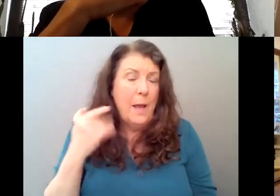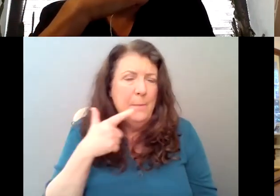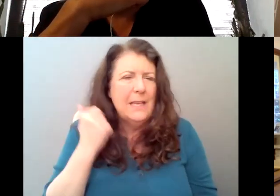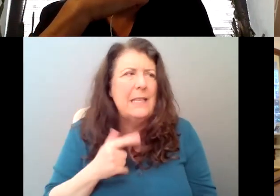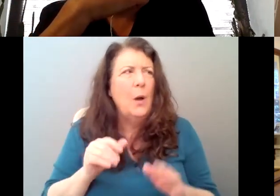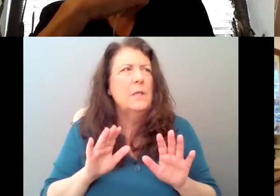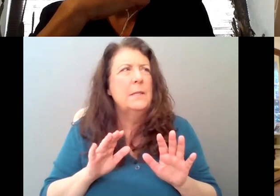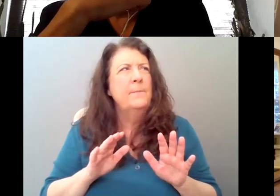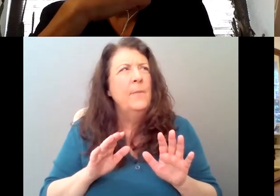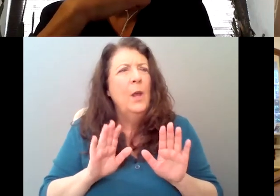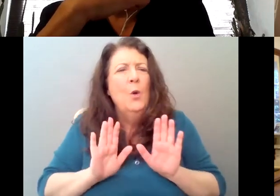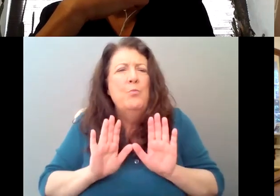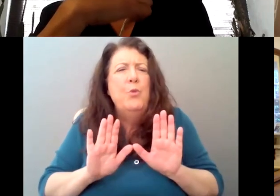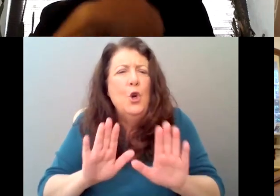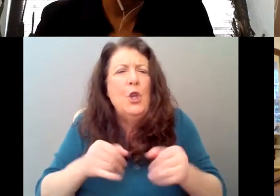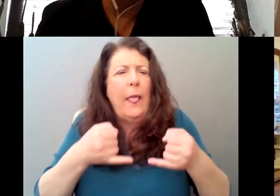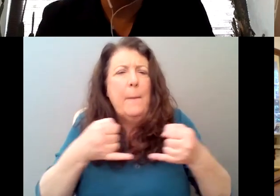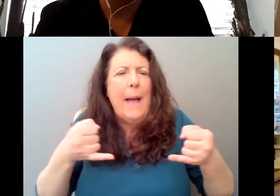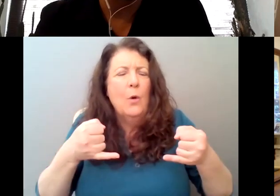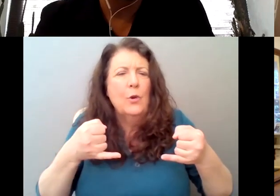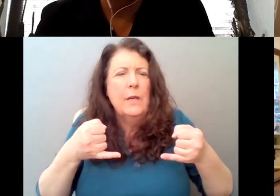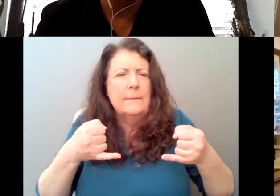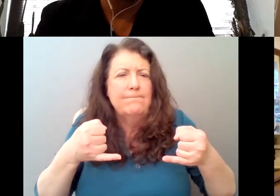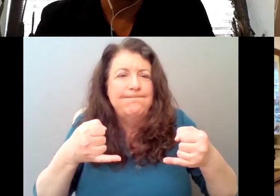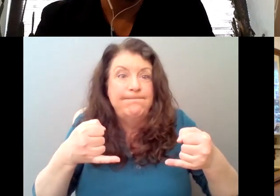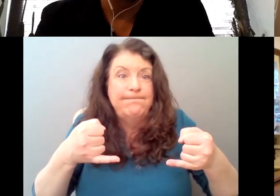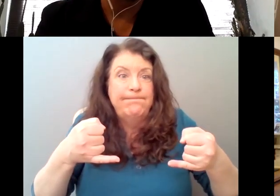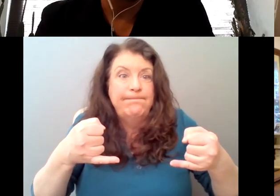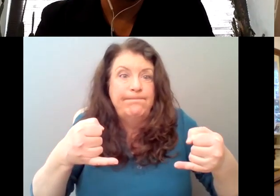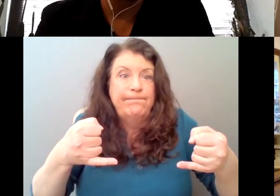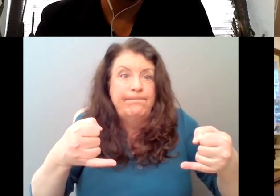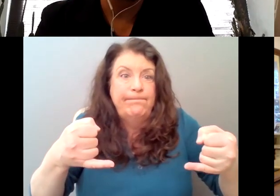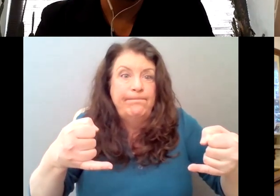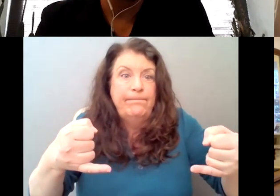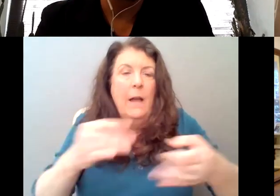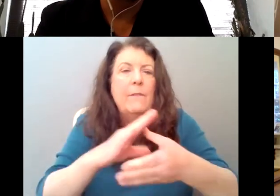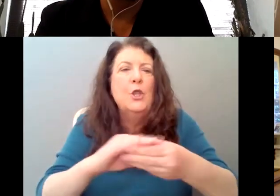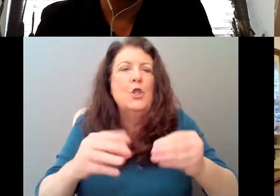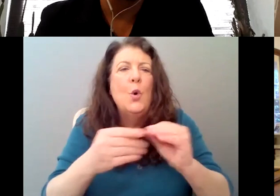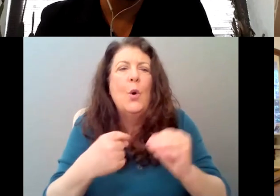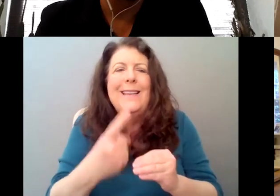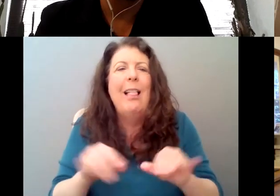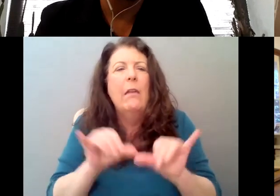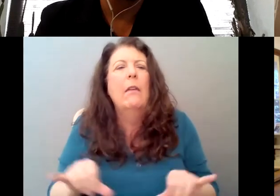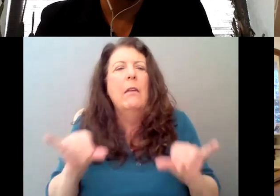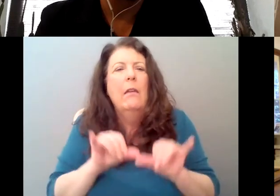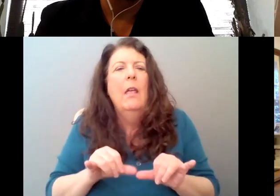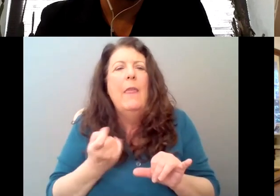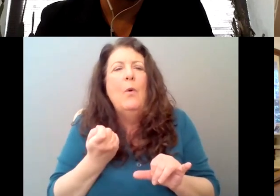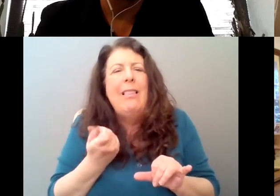boundaries of storytelling in ways that were a little bit more experimental, perhaps than, than I, than, than